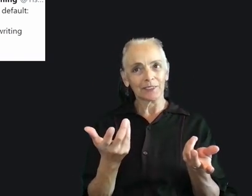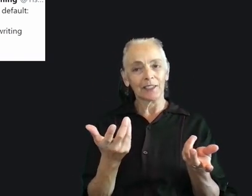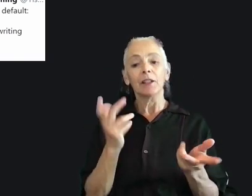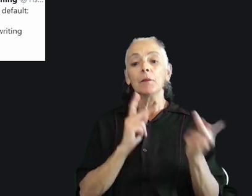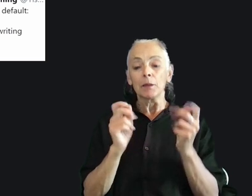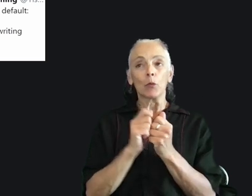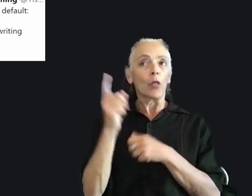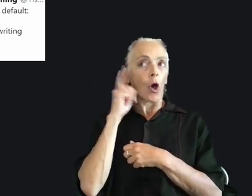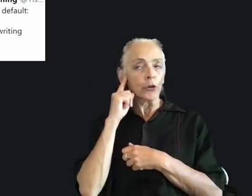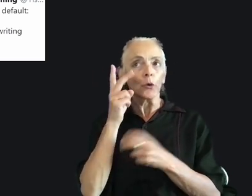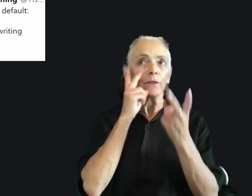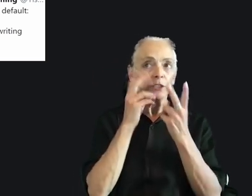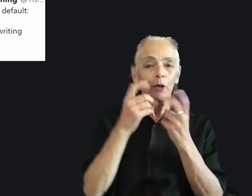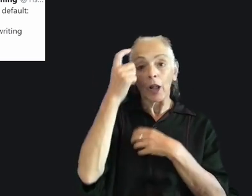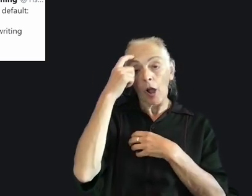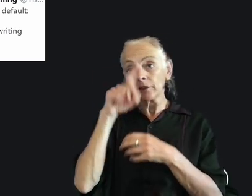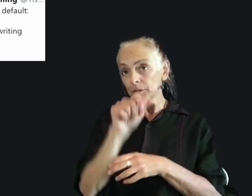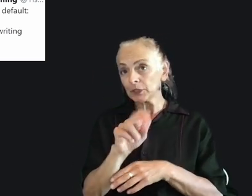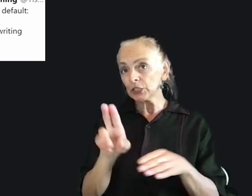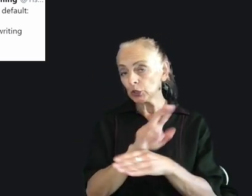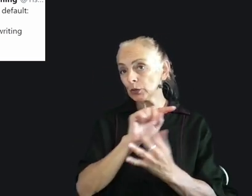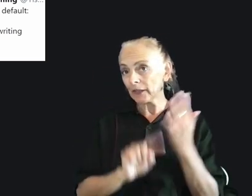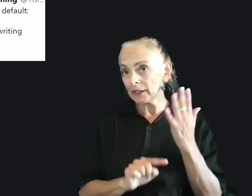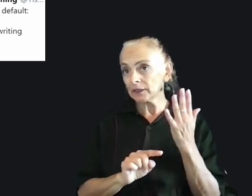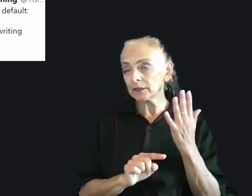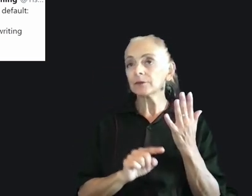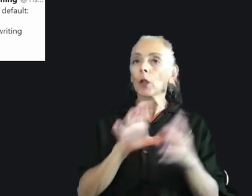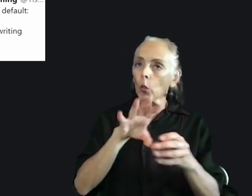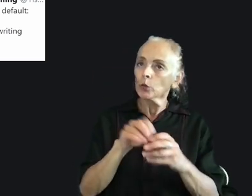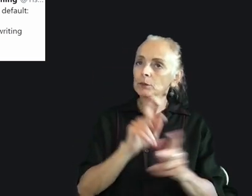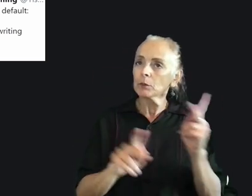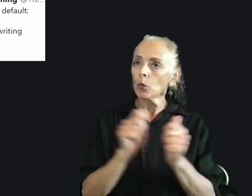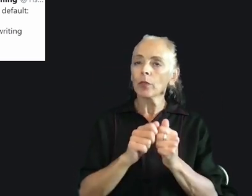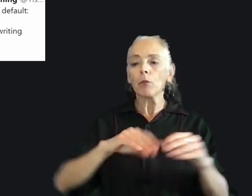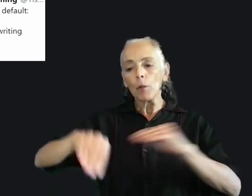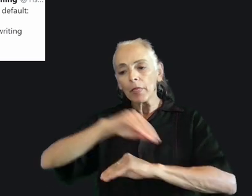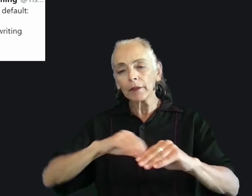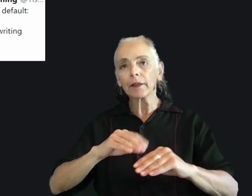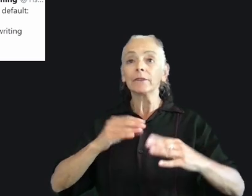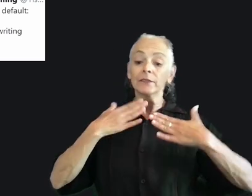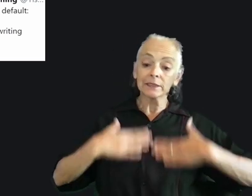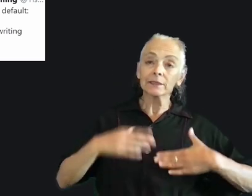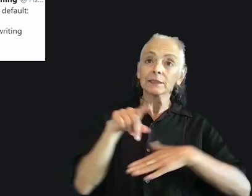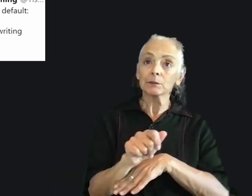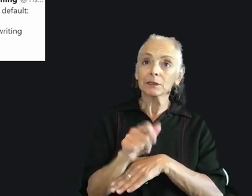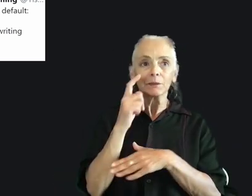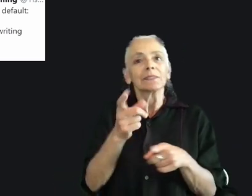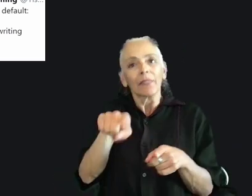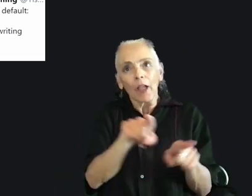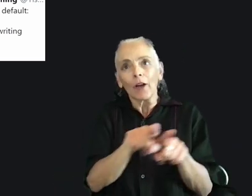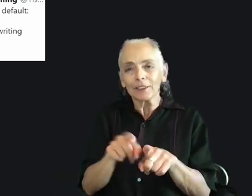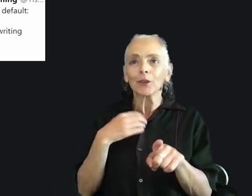auditory, visual, and cognitive disabilities, which of course also includes people with mobility or physical disabilities, since they too have visual,